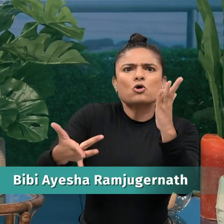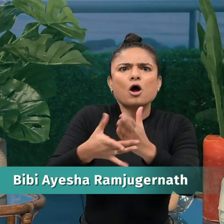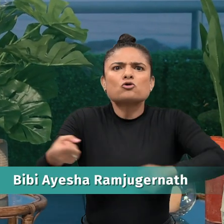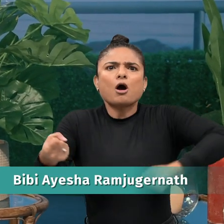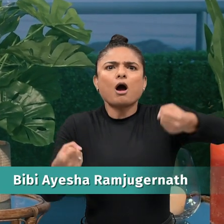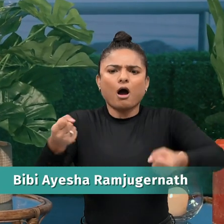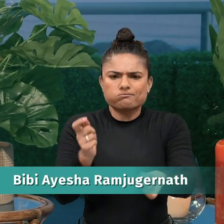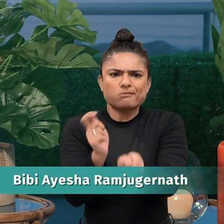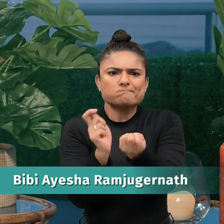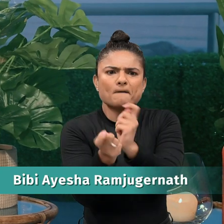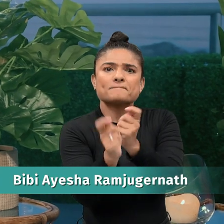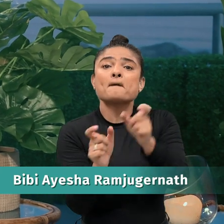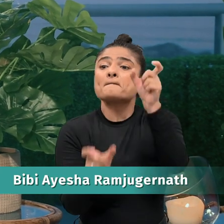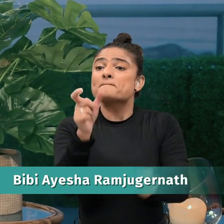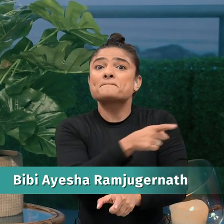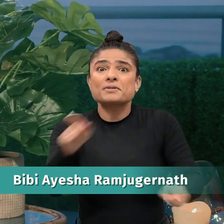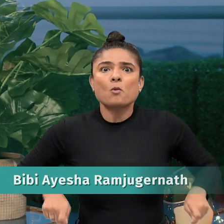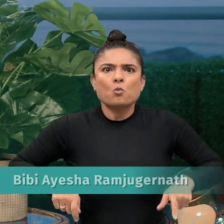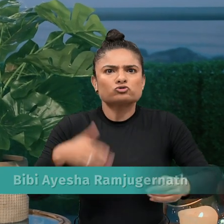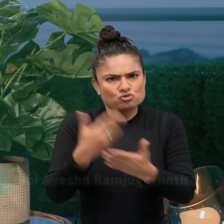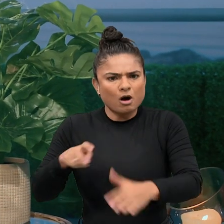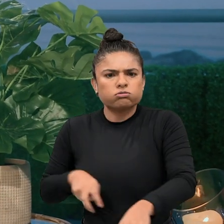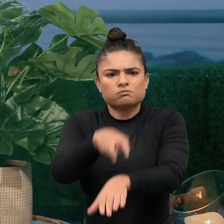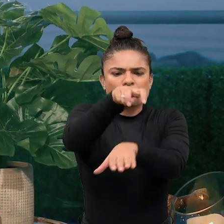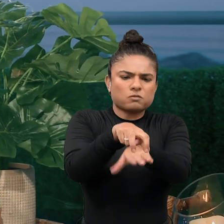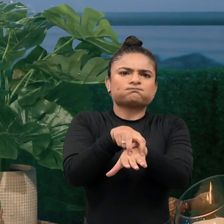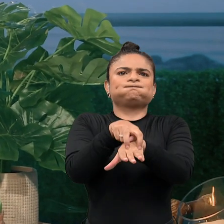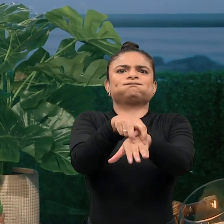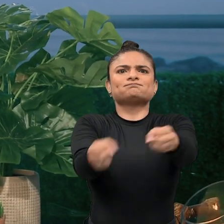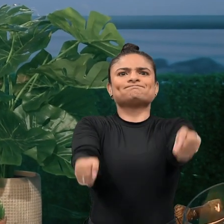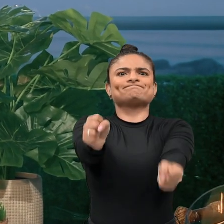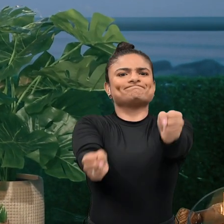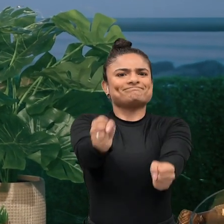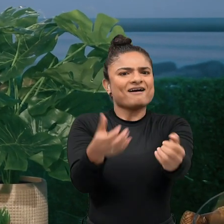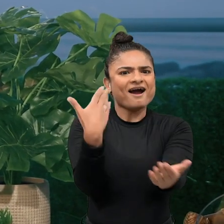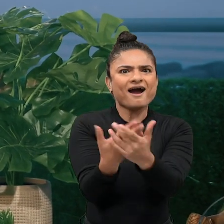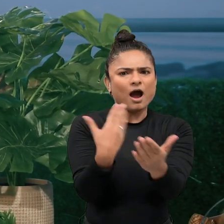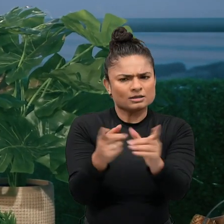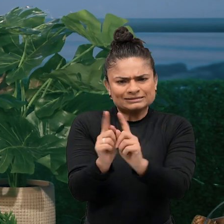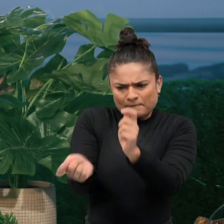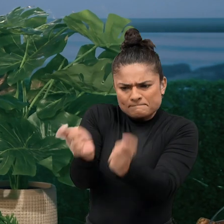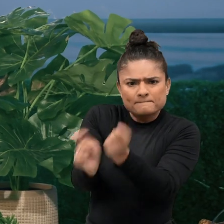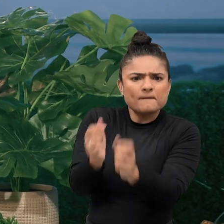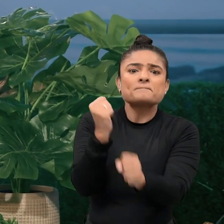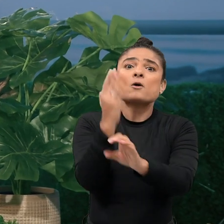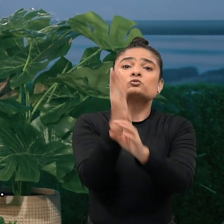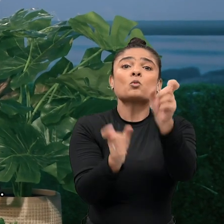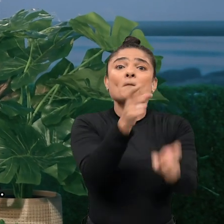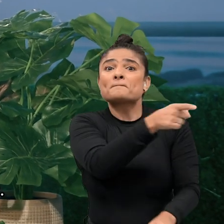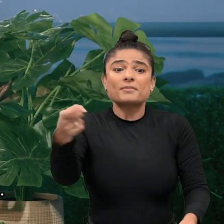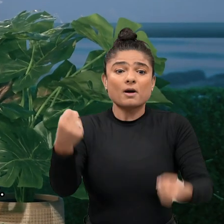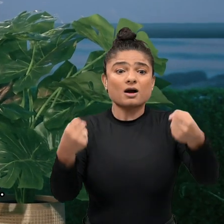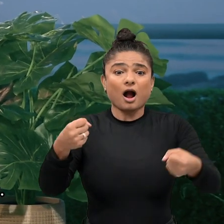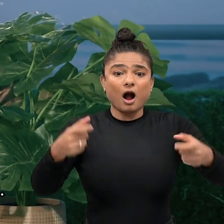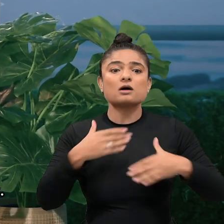adaptations which allow wheelchair users to stay in a wheelchair behind the steering wheel, as well as an adaptation which